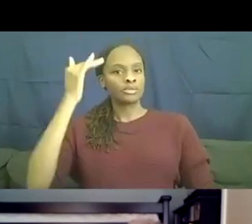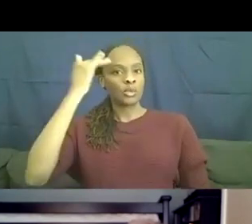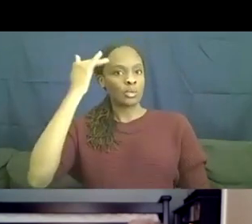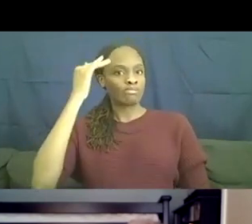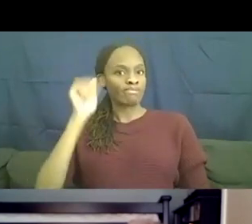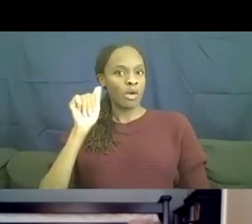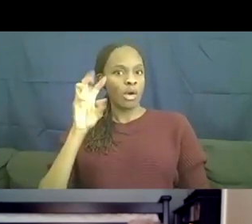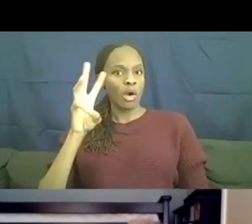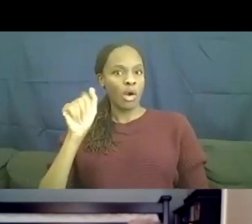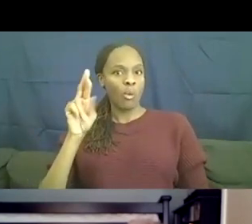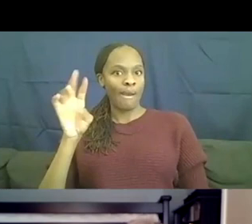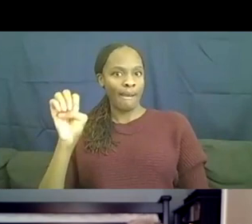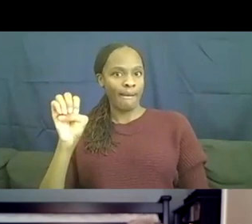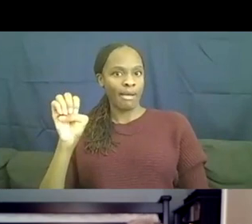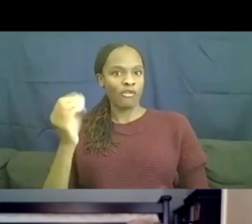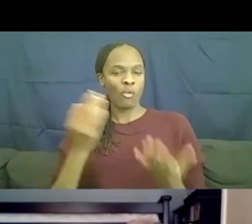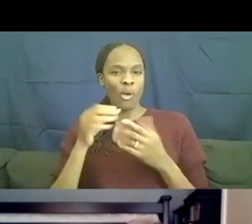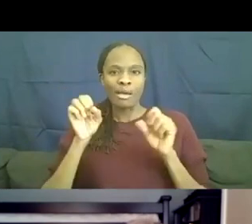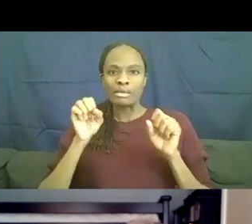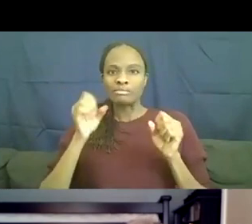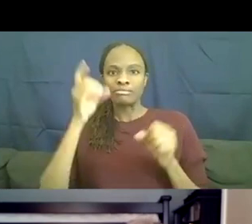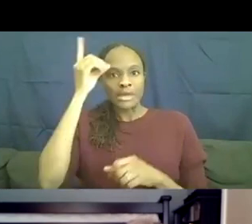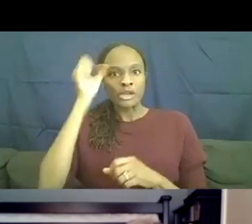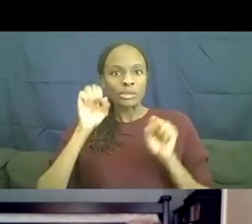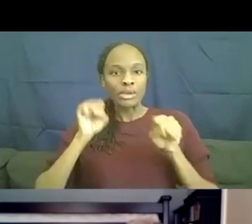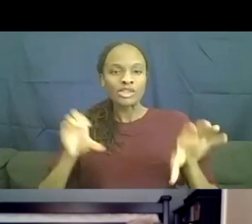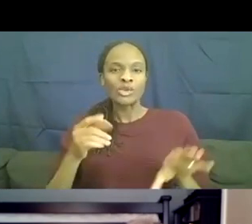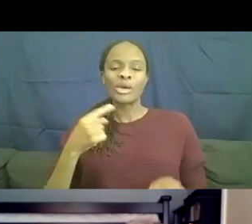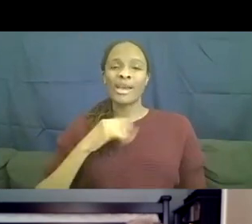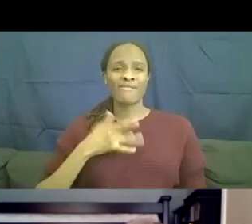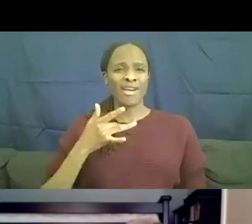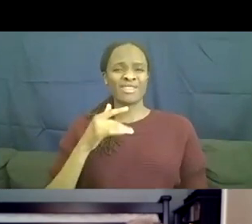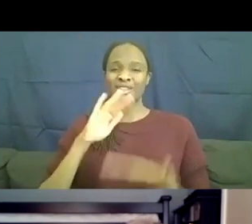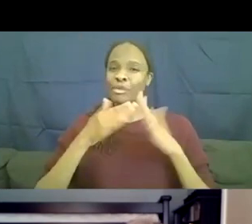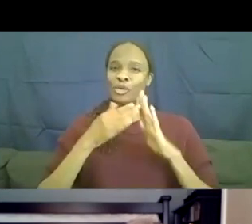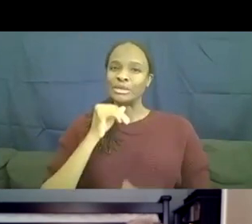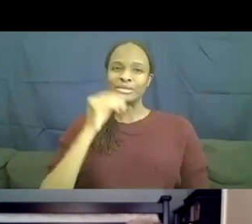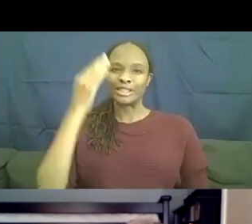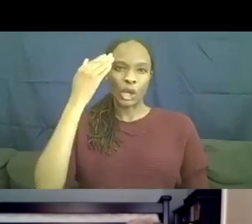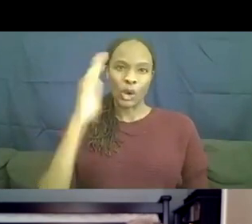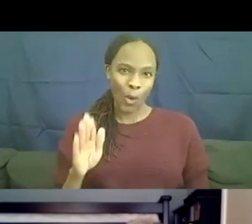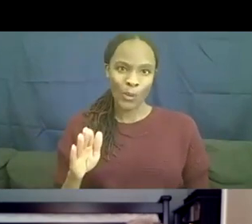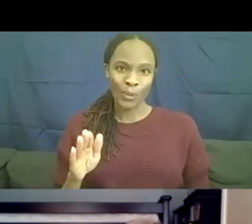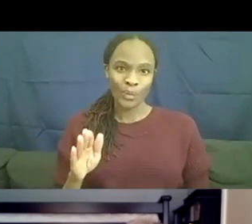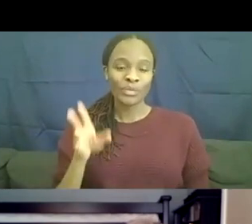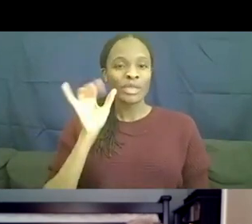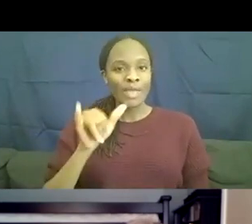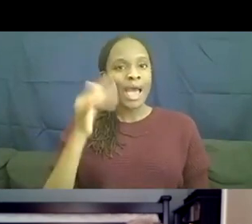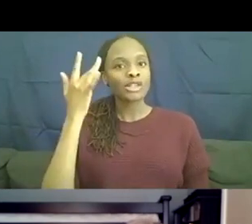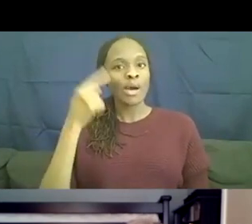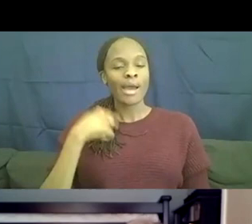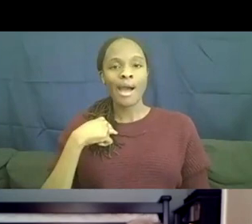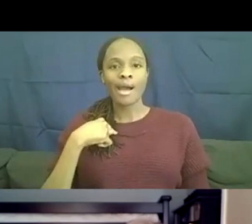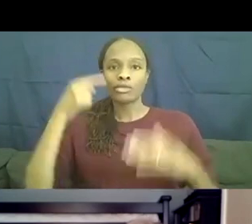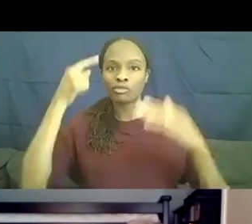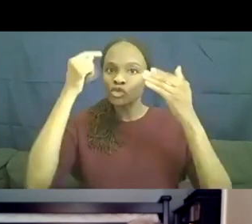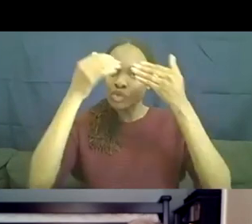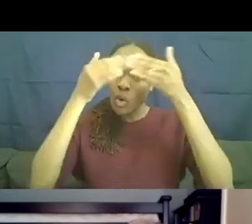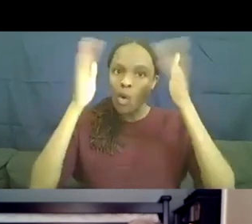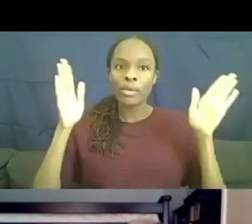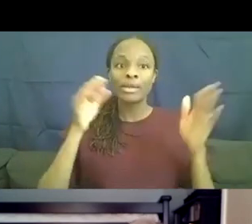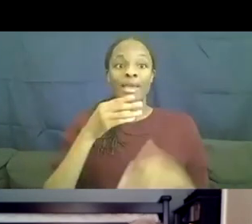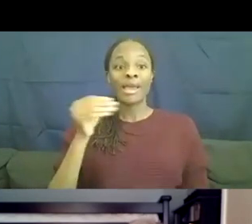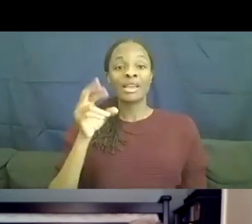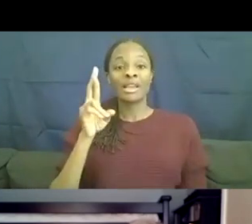And I felt the community really didn't know that. So that's why I was open to do it. And Rachel just